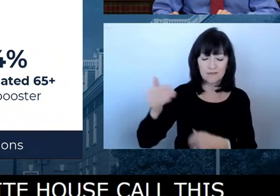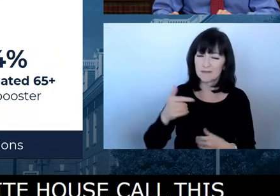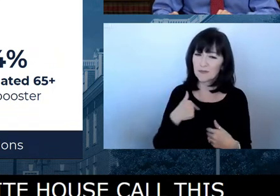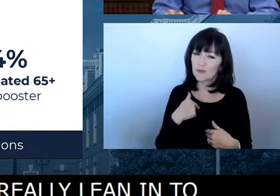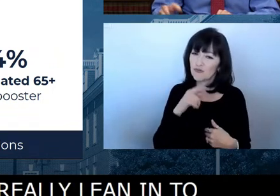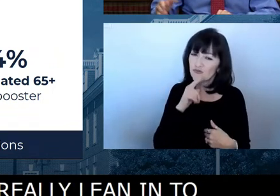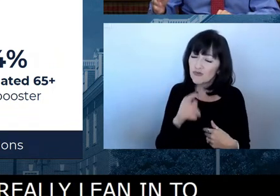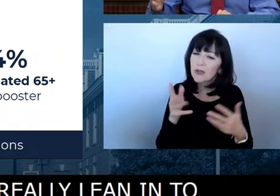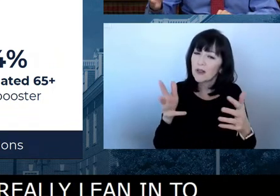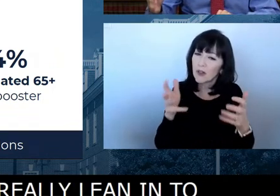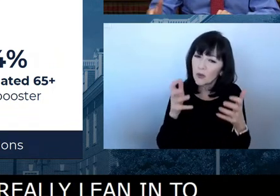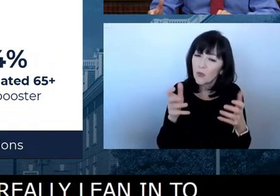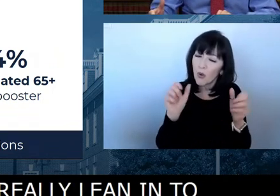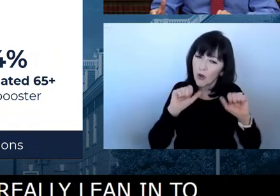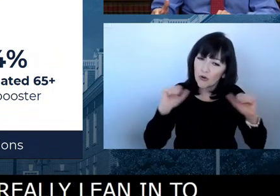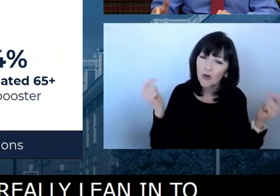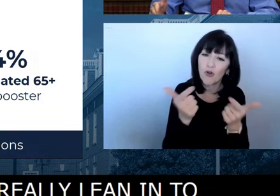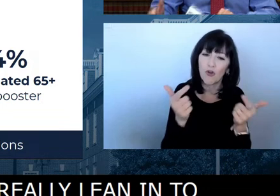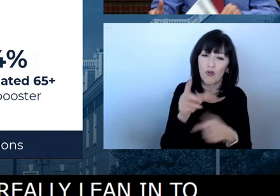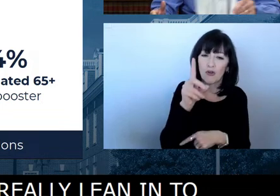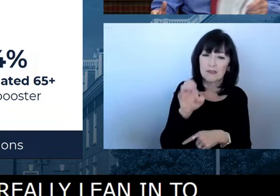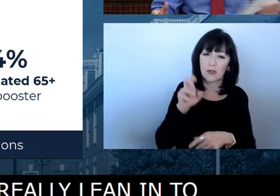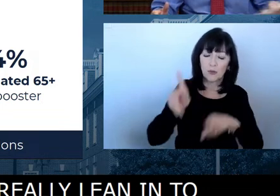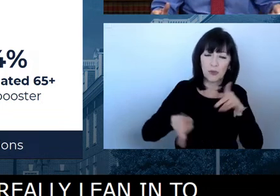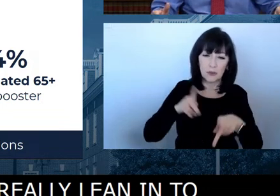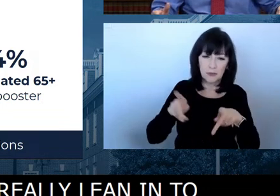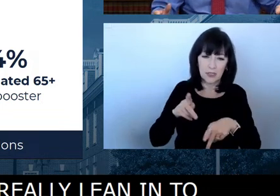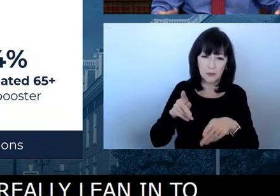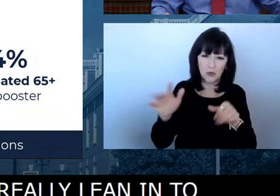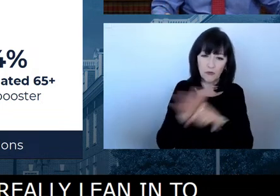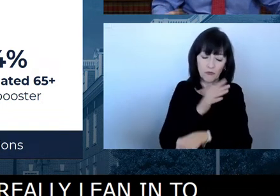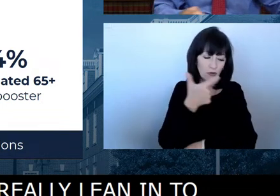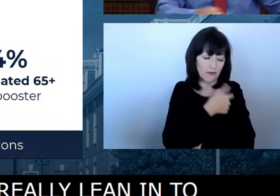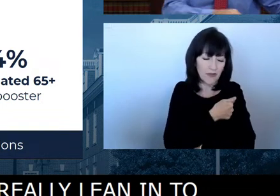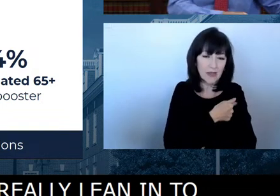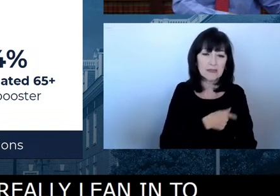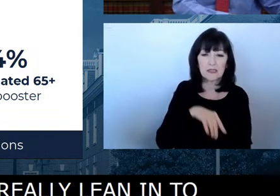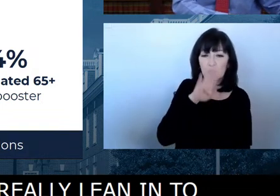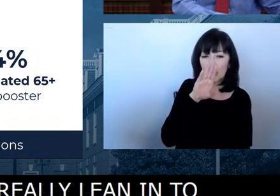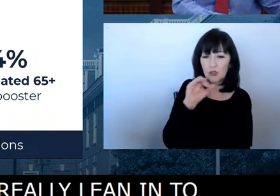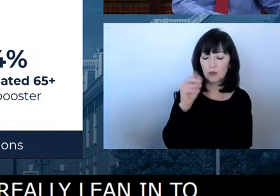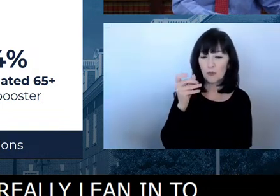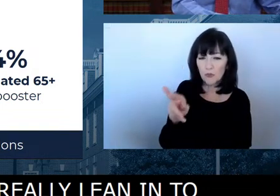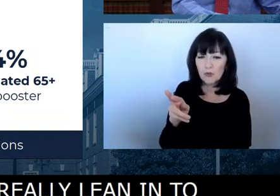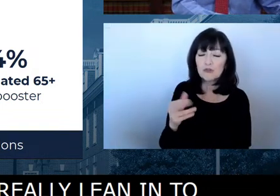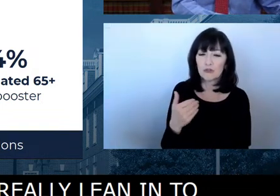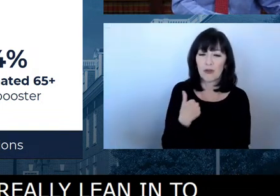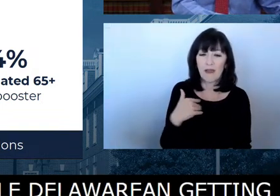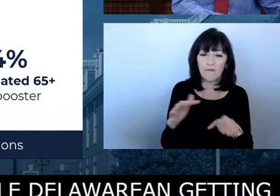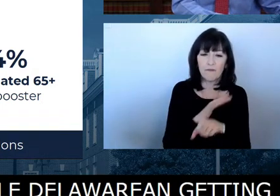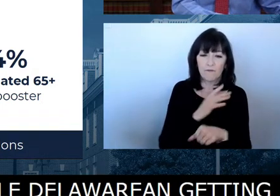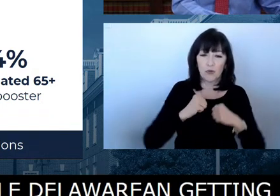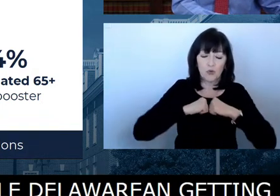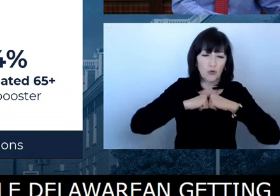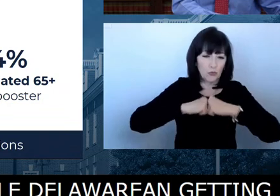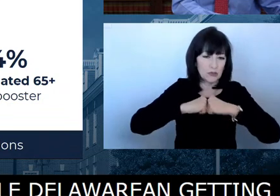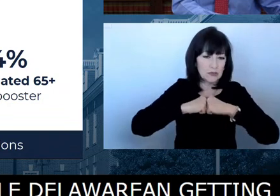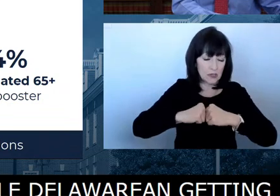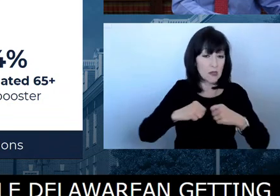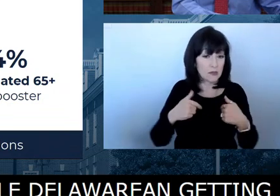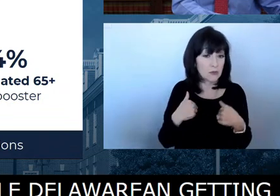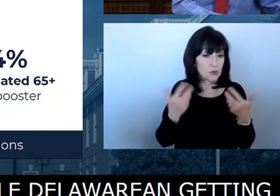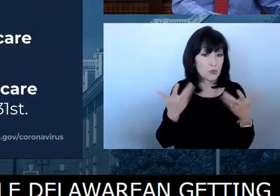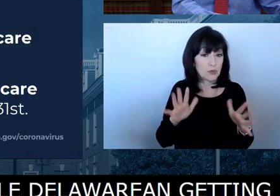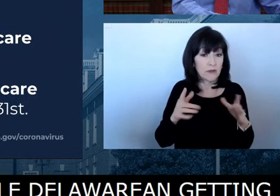fully vaccinated, gets boosted, so they have a full protection. We did announce that the state of Delaware